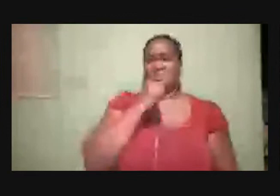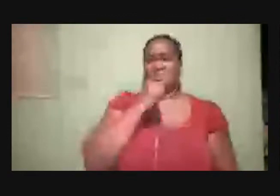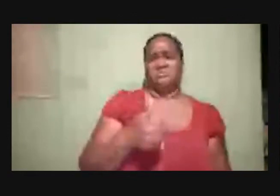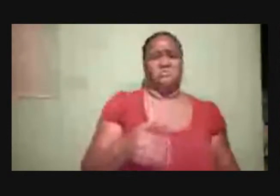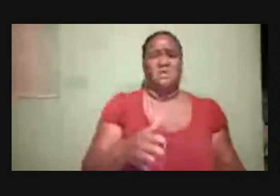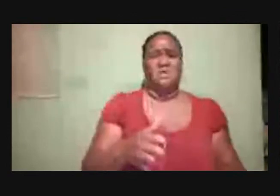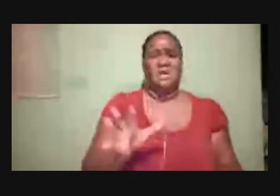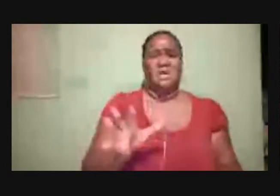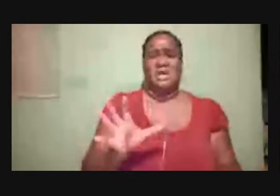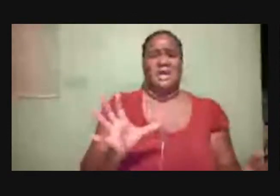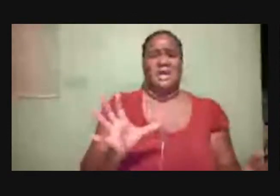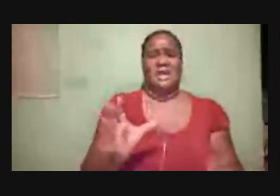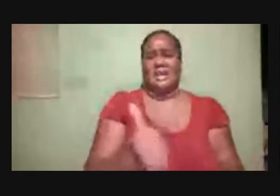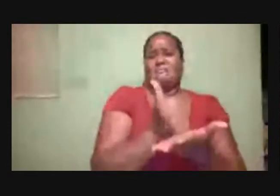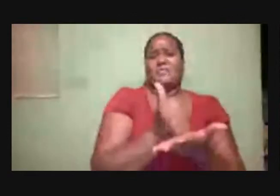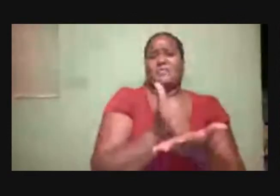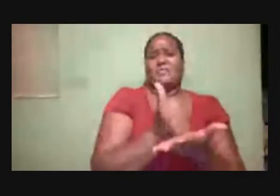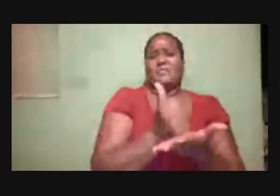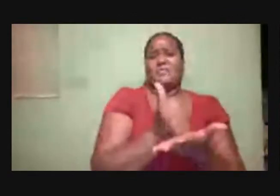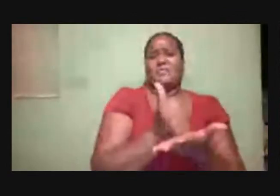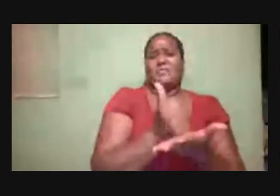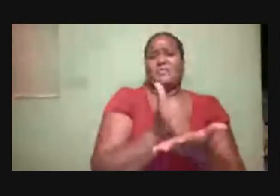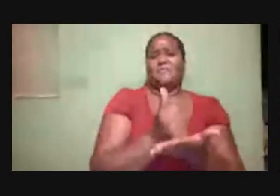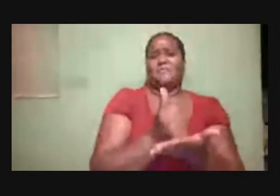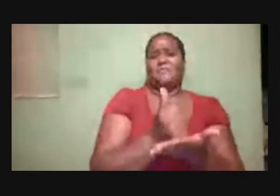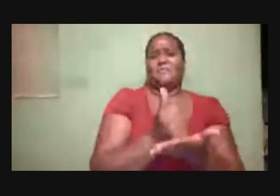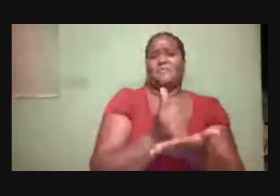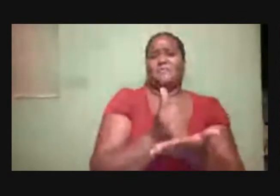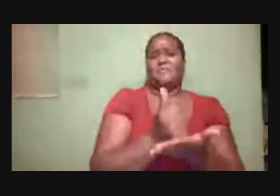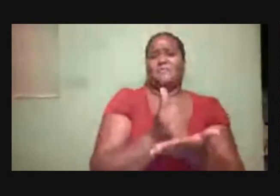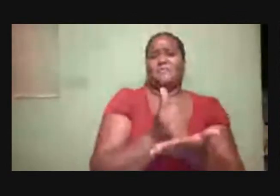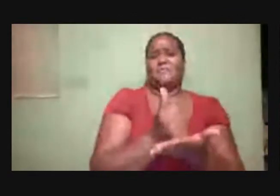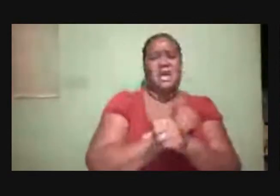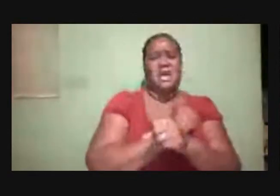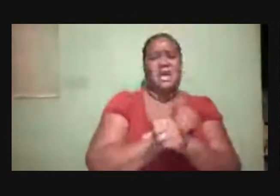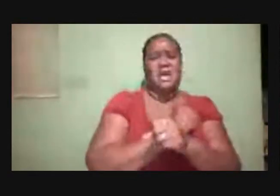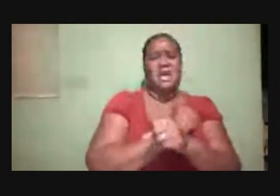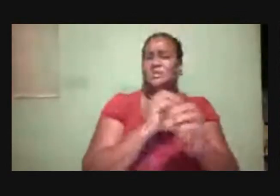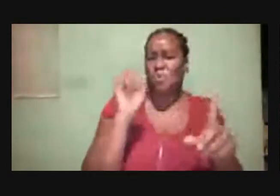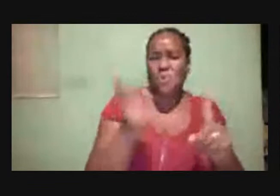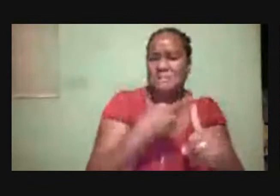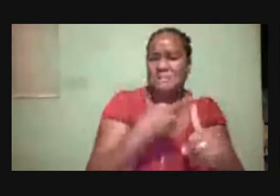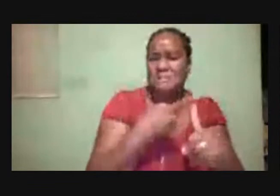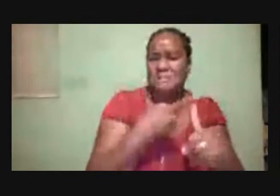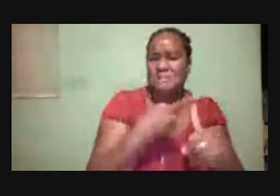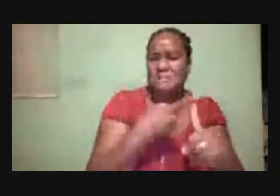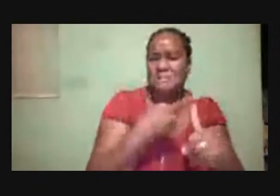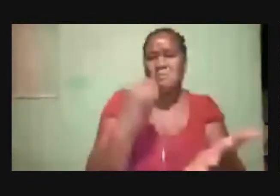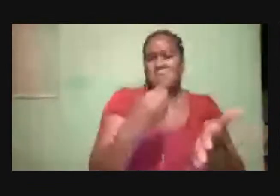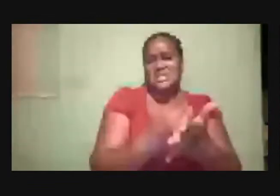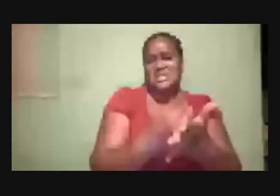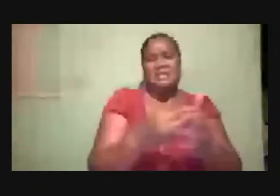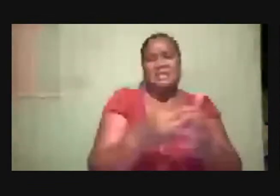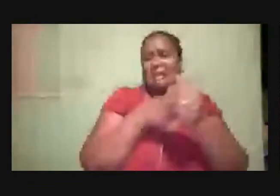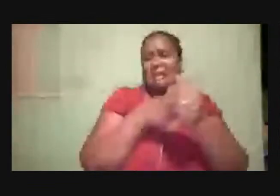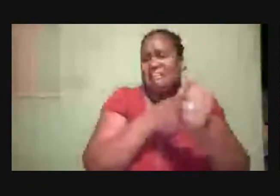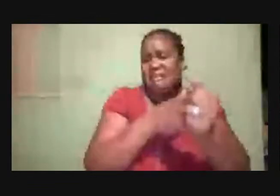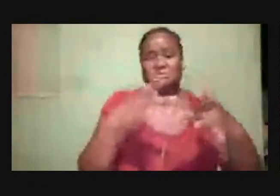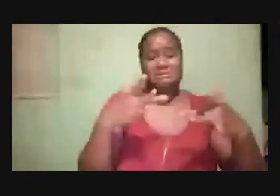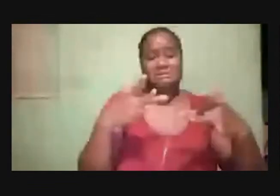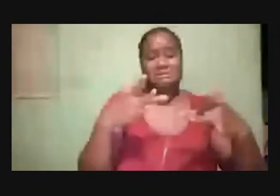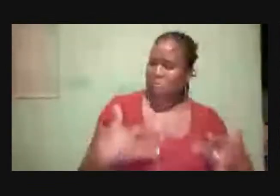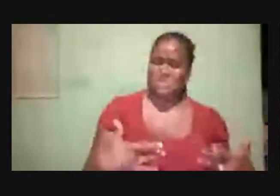know There is No finance Coming in That also Can lead To depression Health